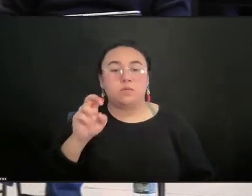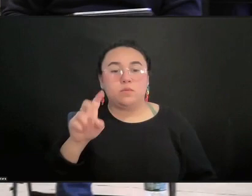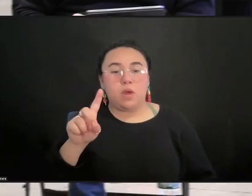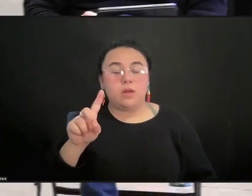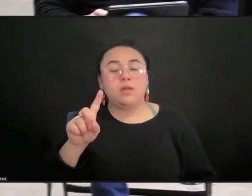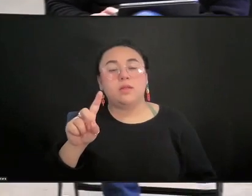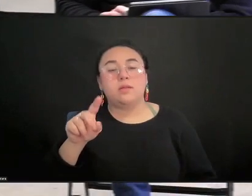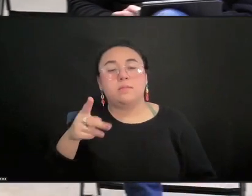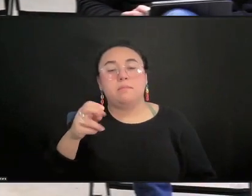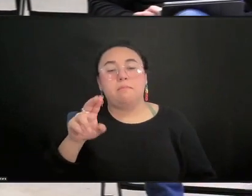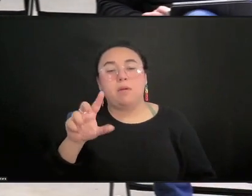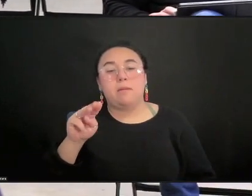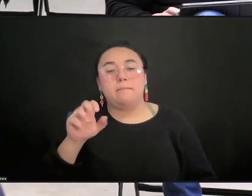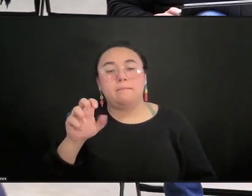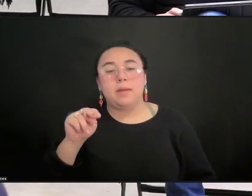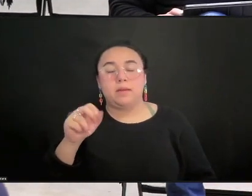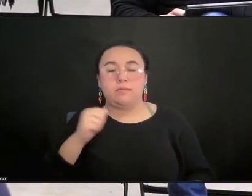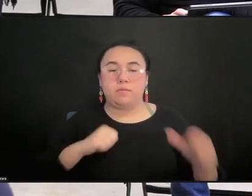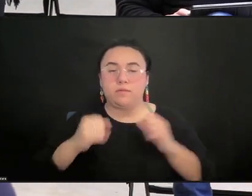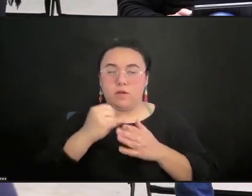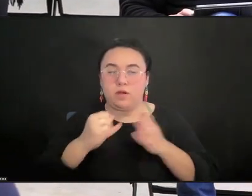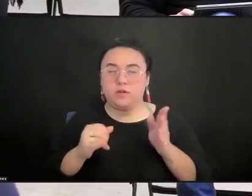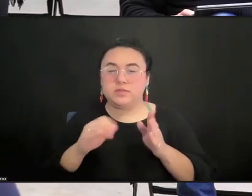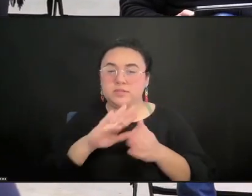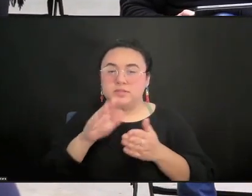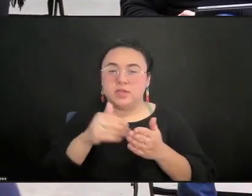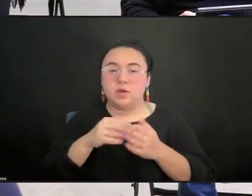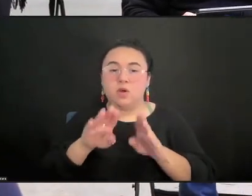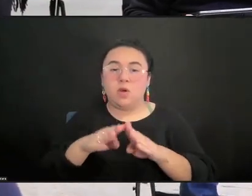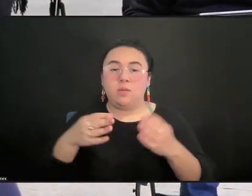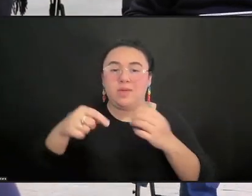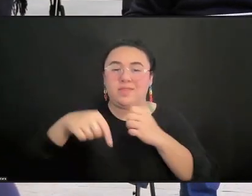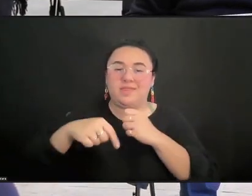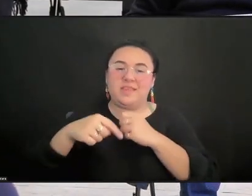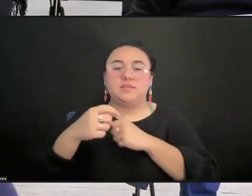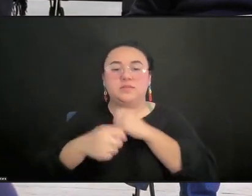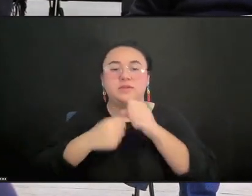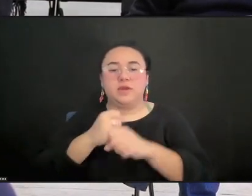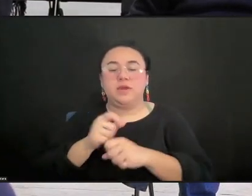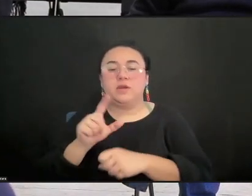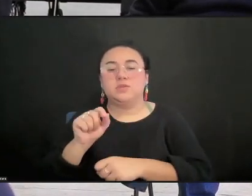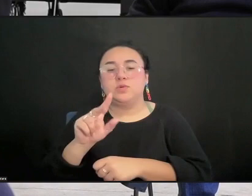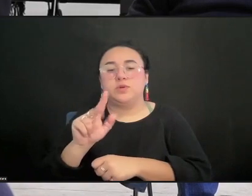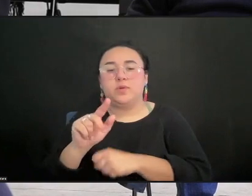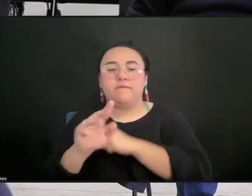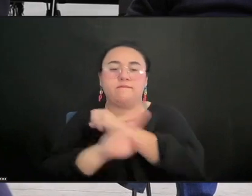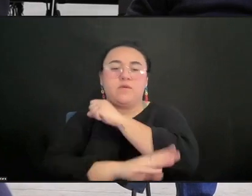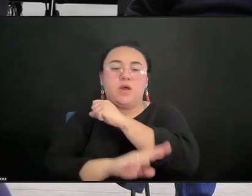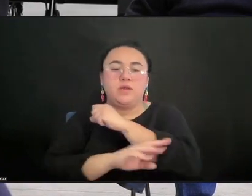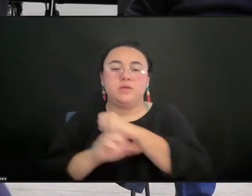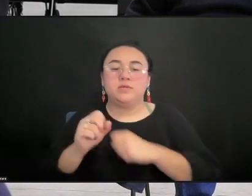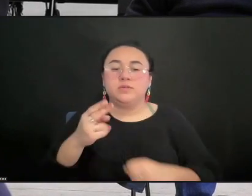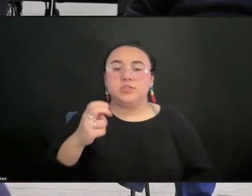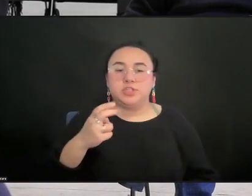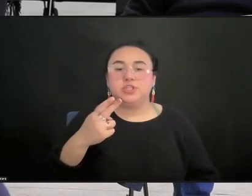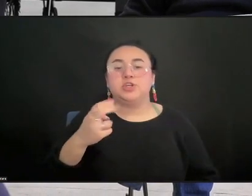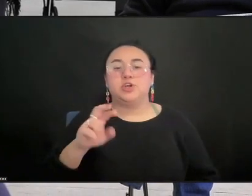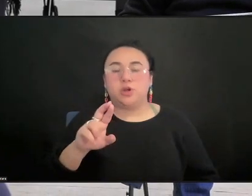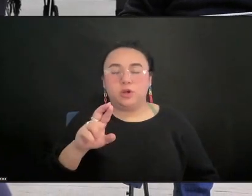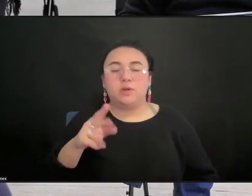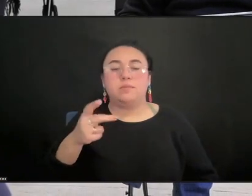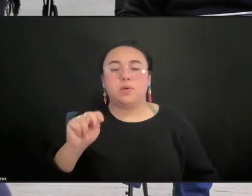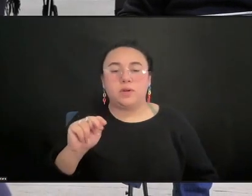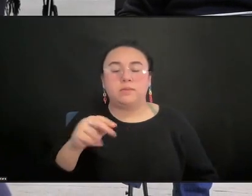which will open in fall of 23. I use she, her pronouns. I'm a Chinese woman with black,